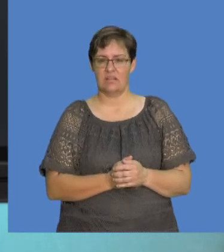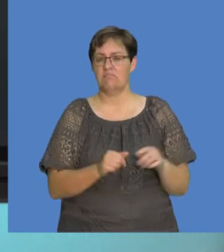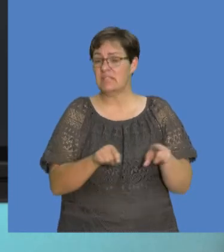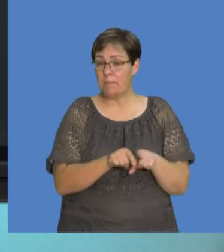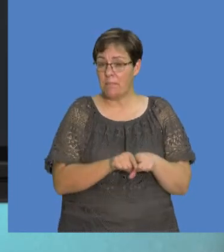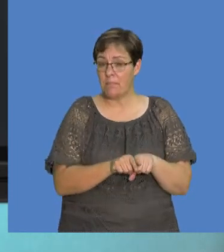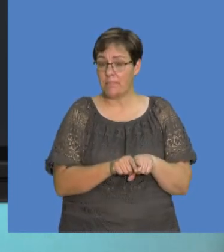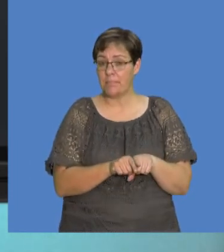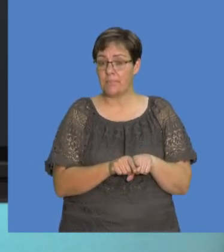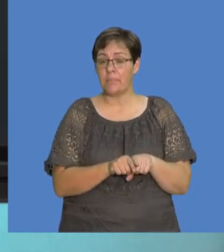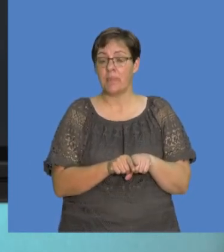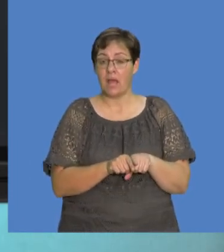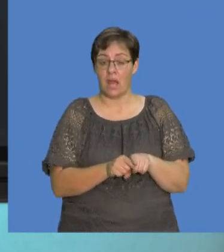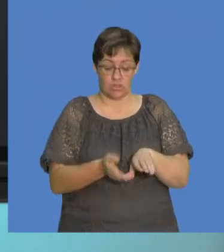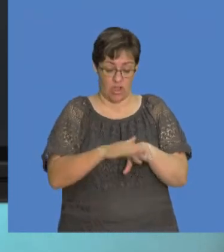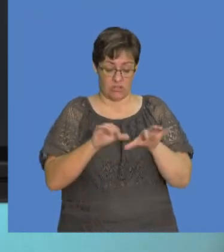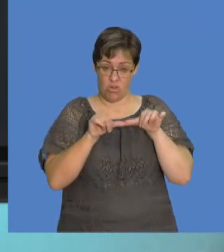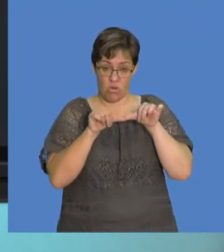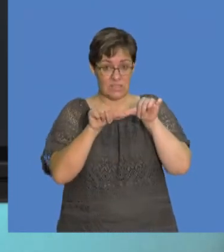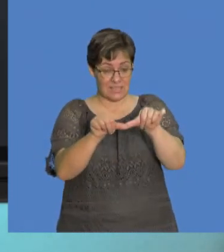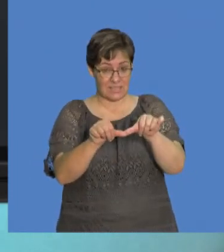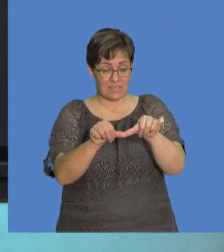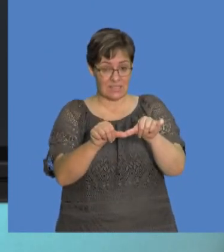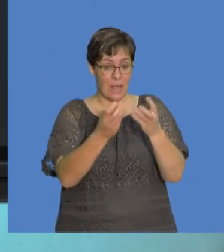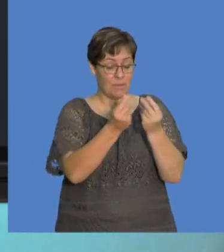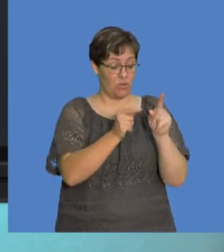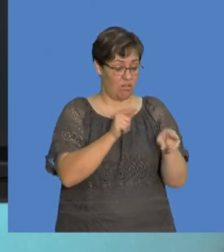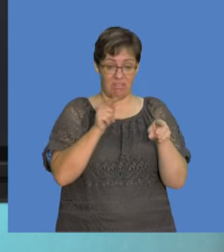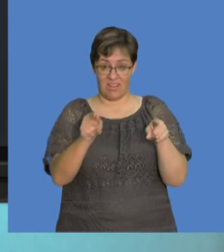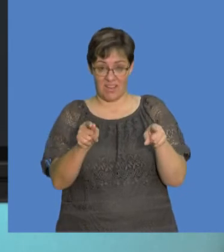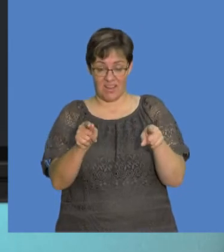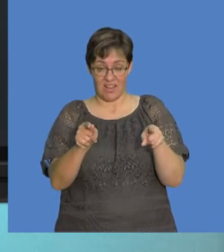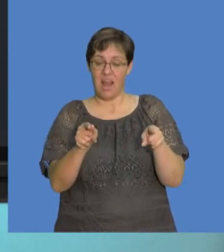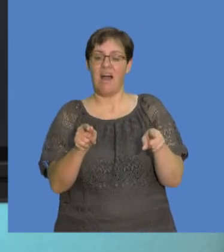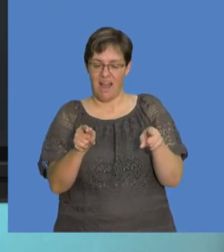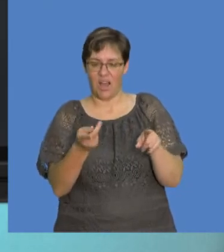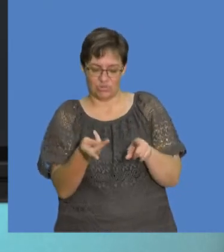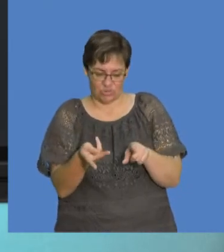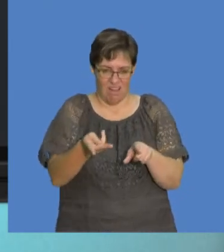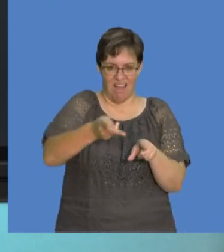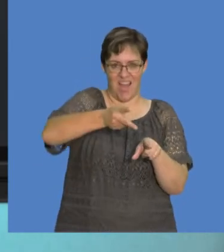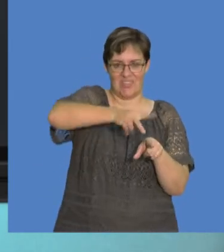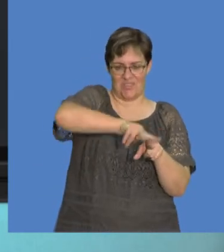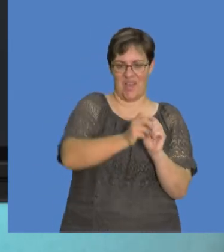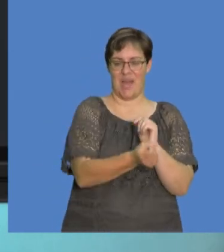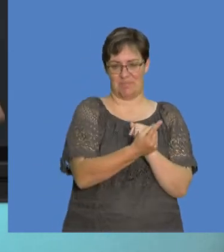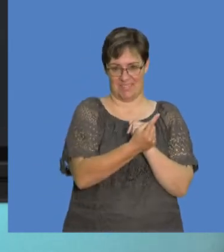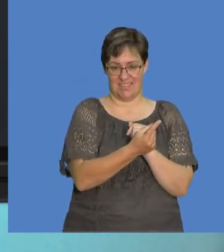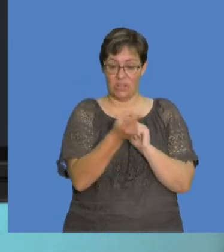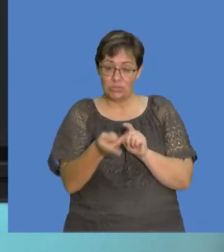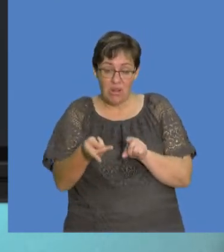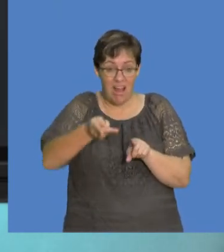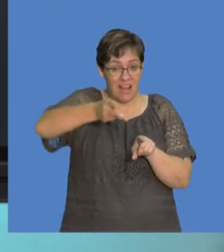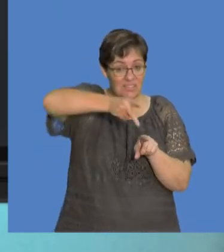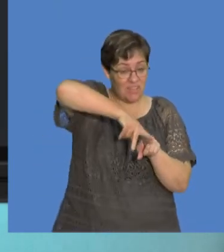once charge remains constant and two materials are involved, there is the transfer. And the transfer actually speaks to